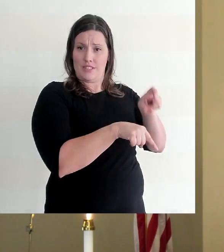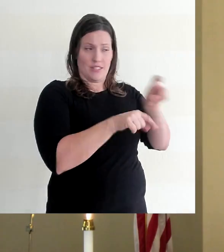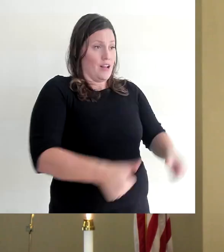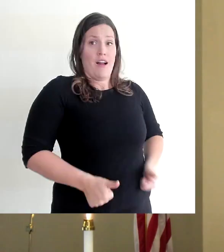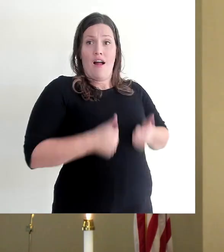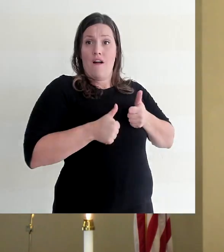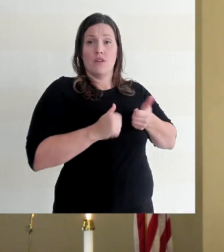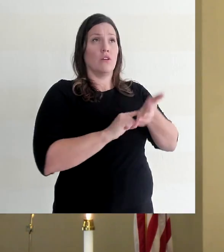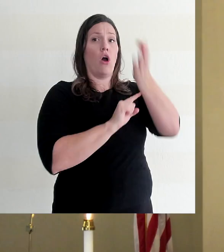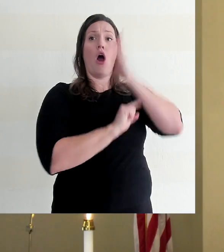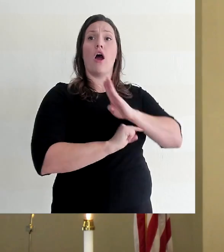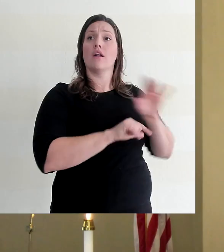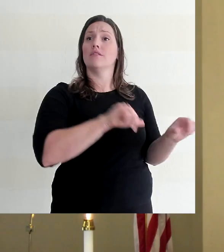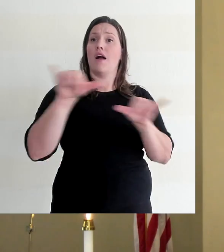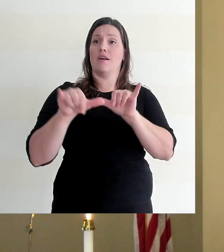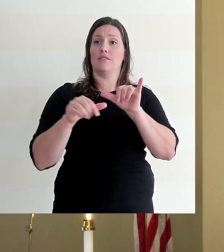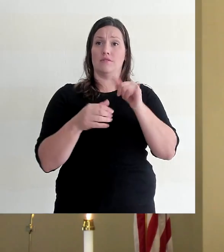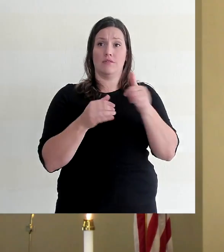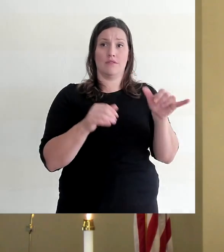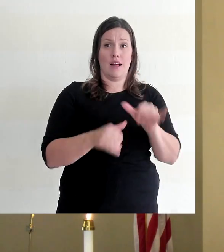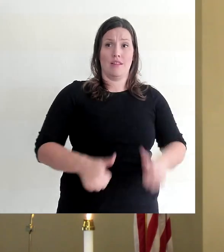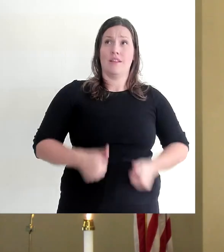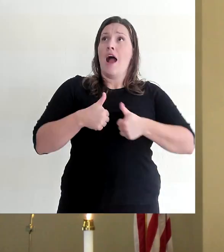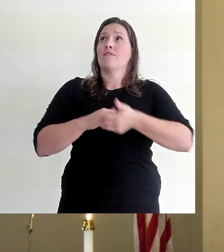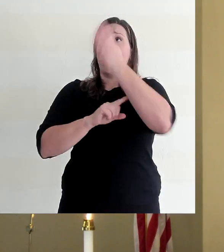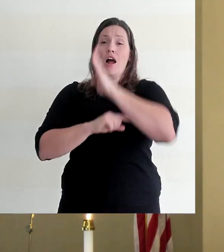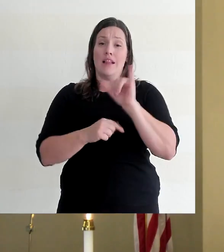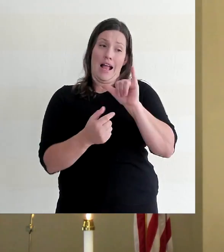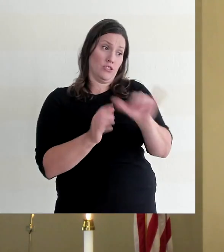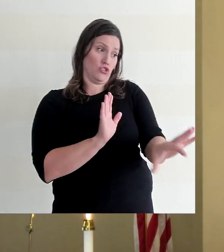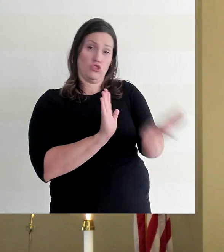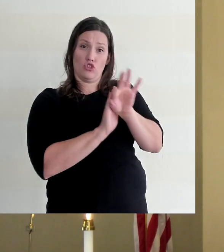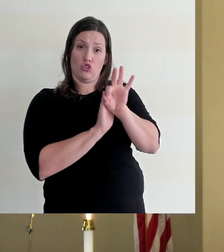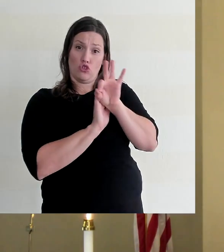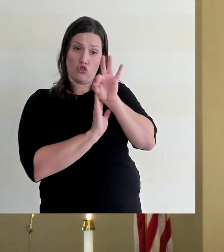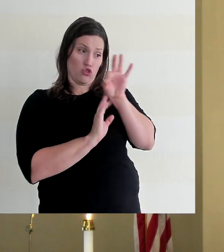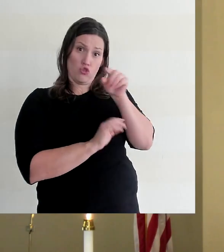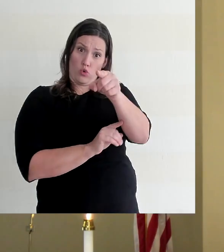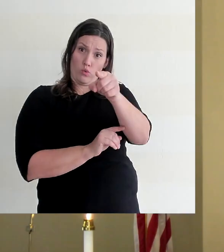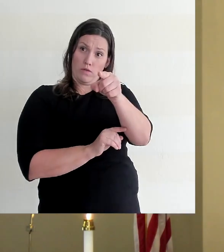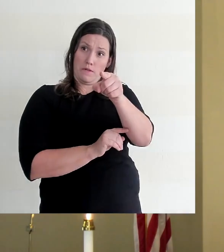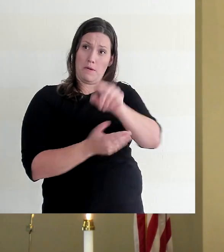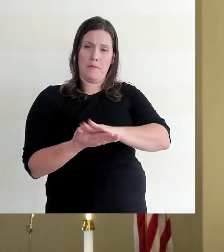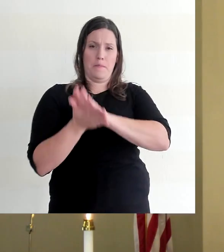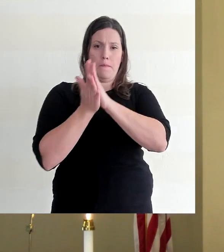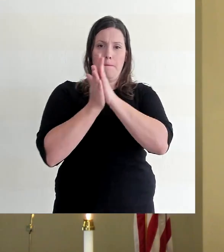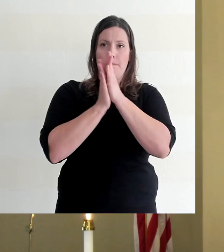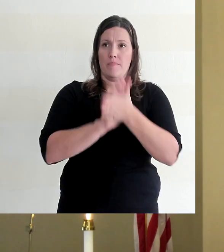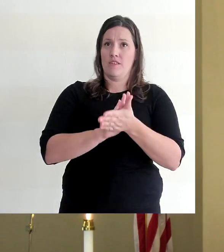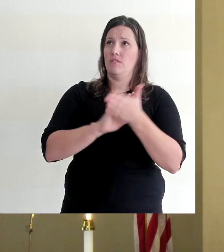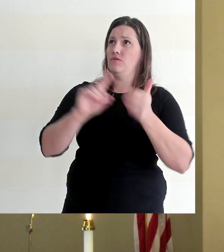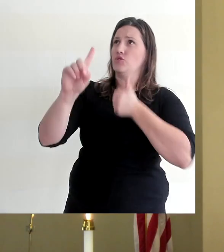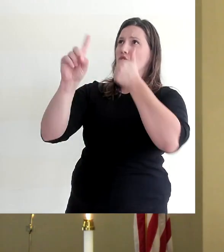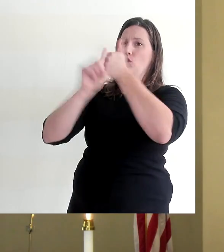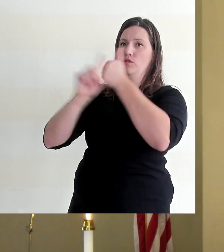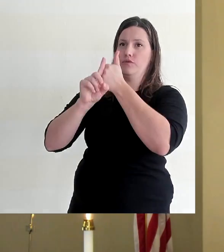God chose you to be his very own through his son, Jesus Christ. And as a